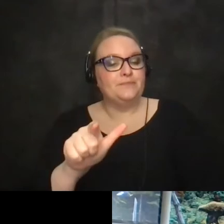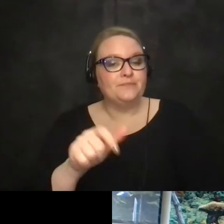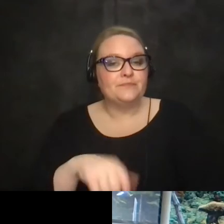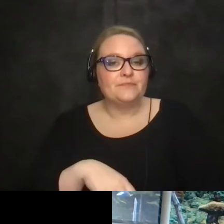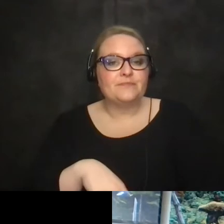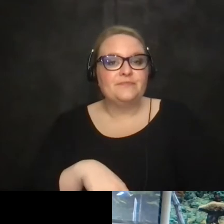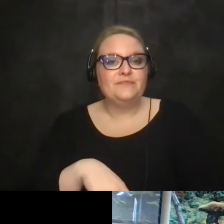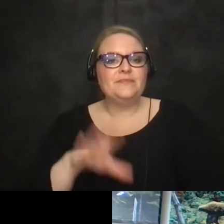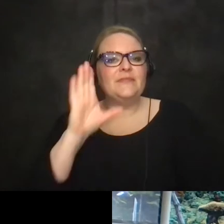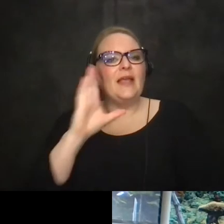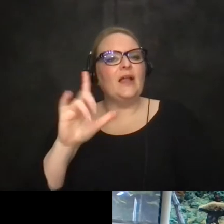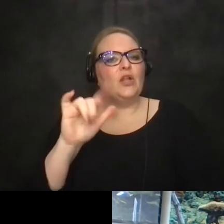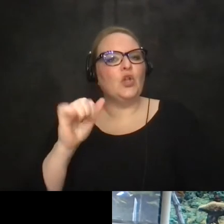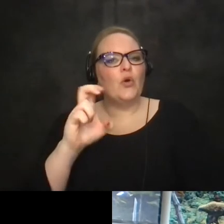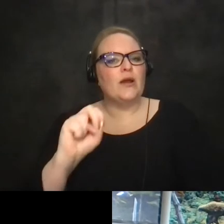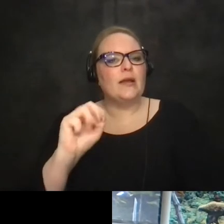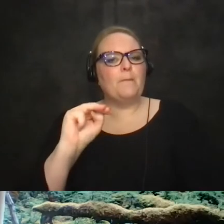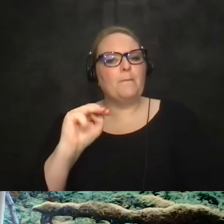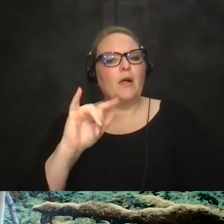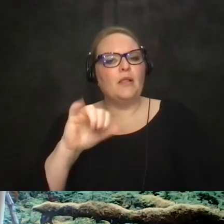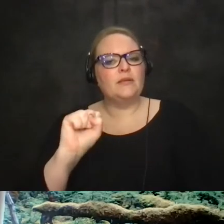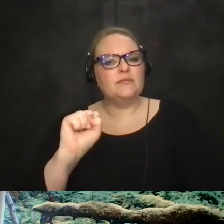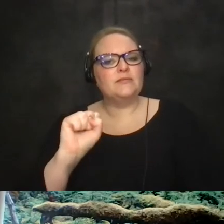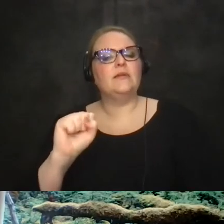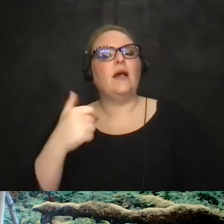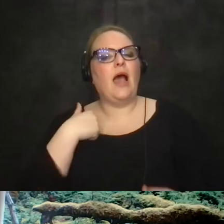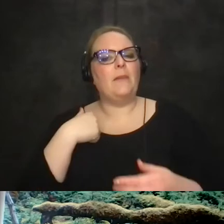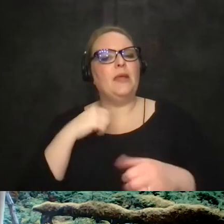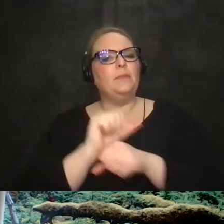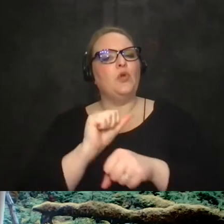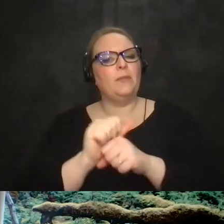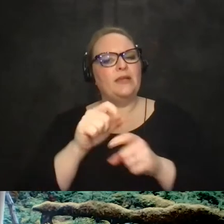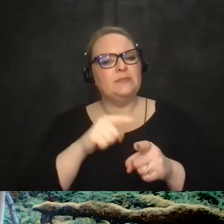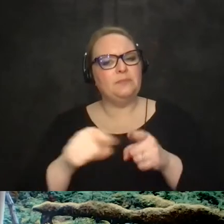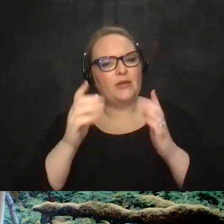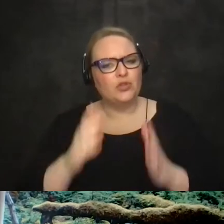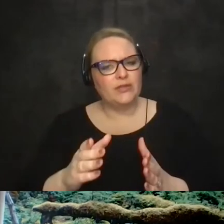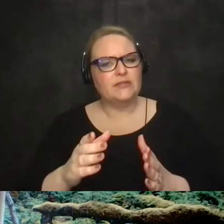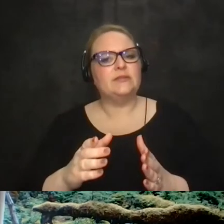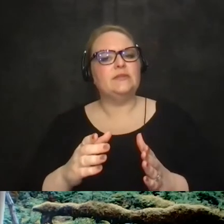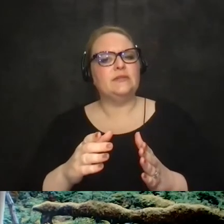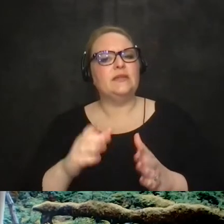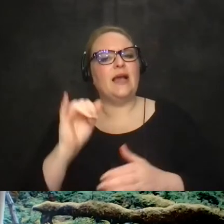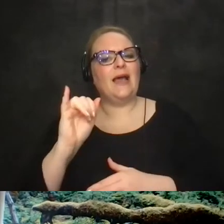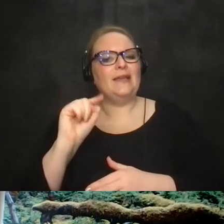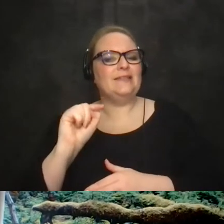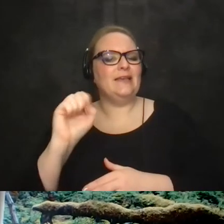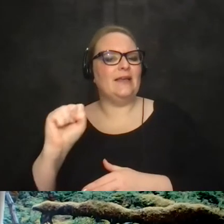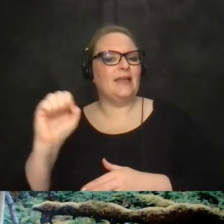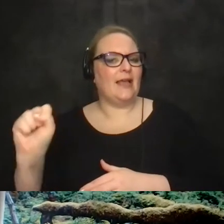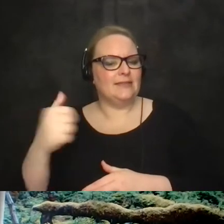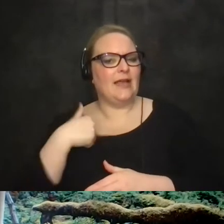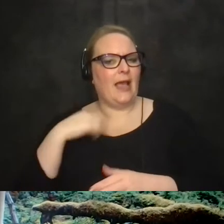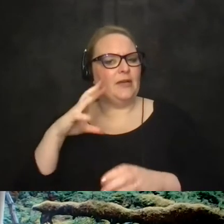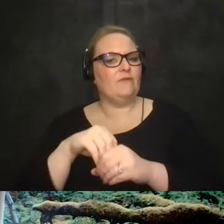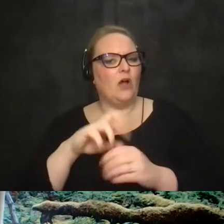yourself hi i'm lauren wallets i'm an employment specialist from innovative community support services or icss and i've been in